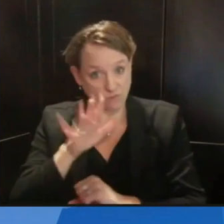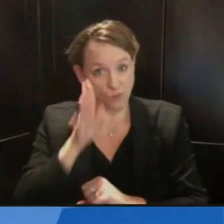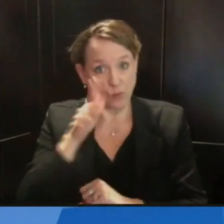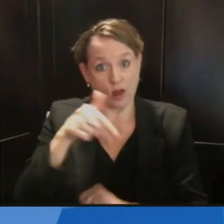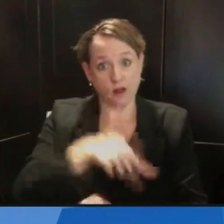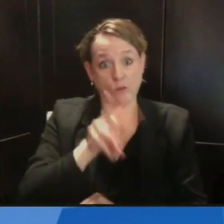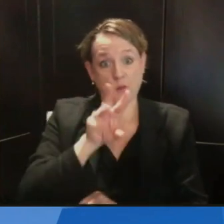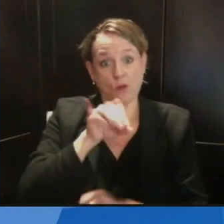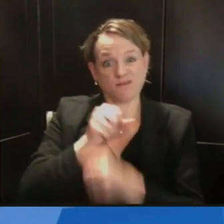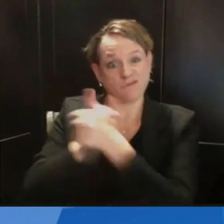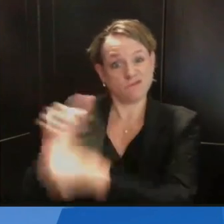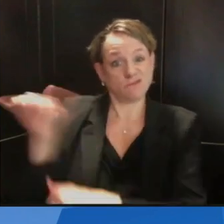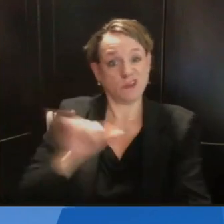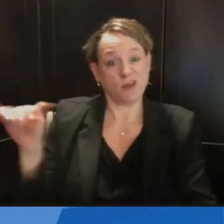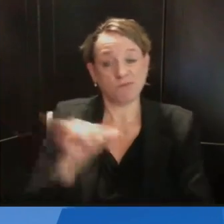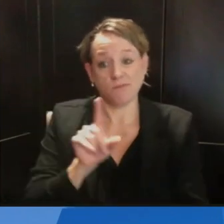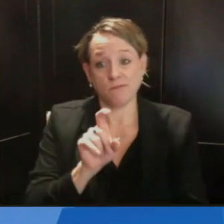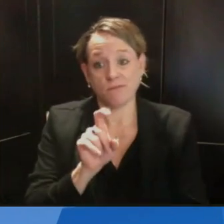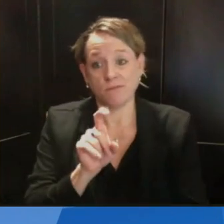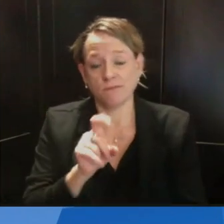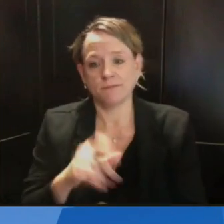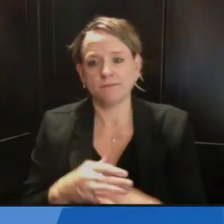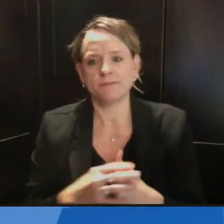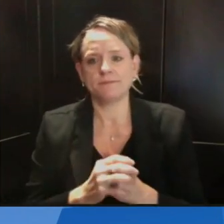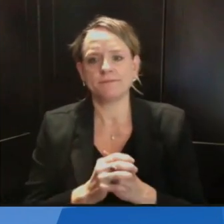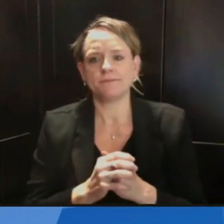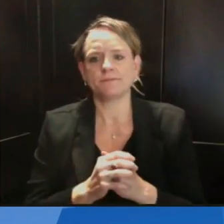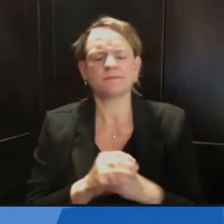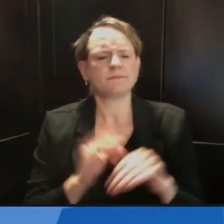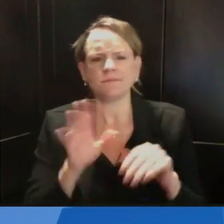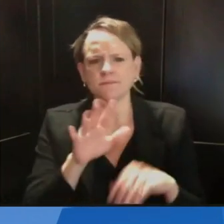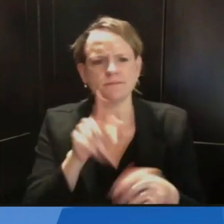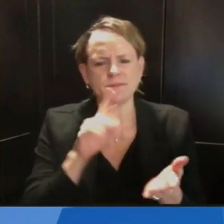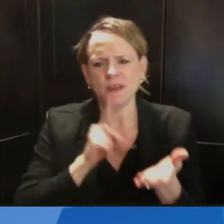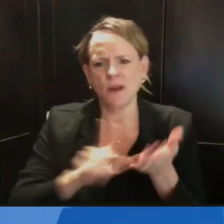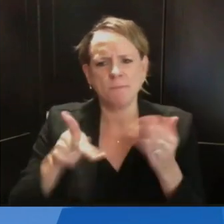I didn't hear the first part of your question. I'm sorry, can you repeat that?